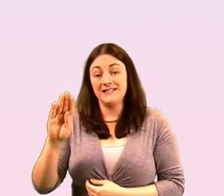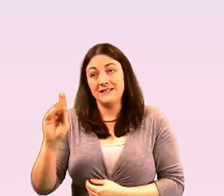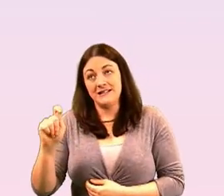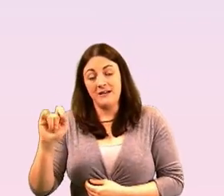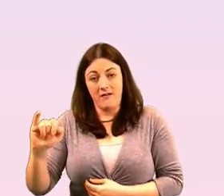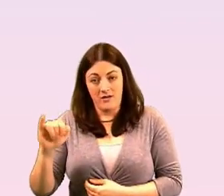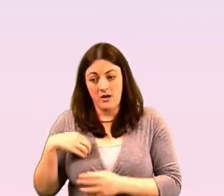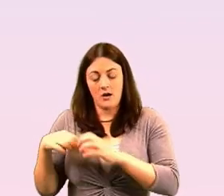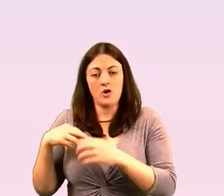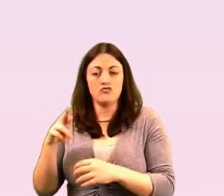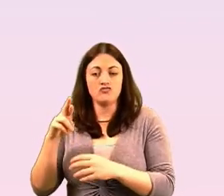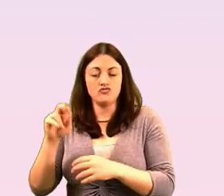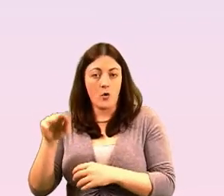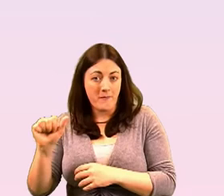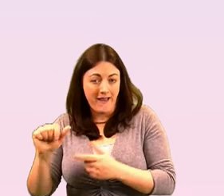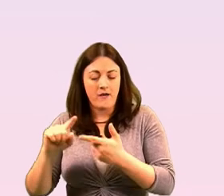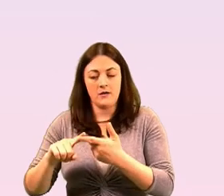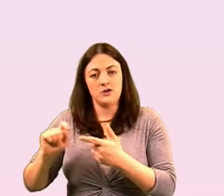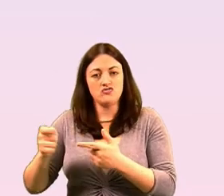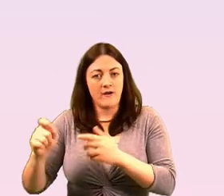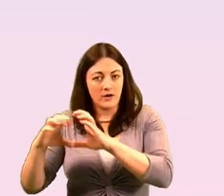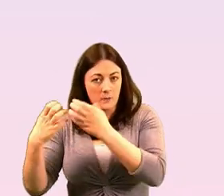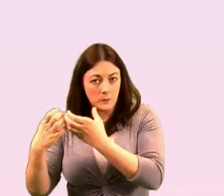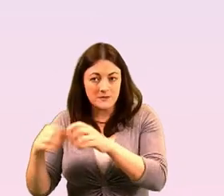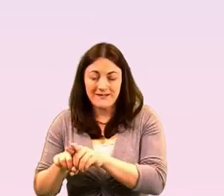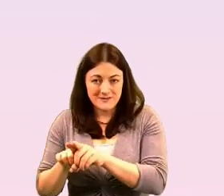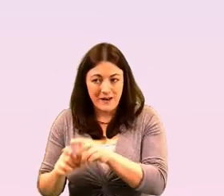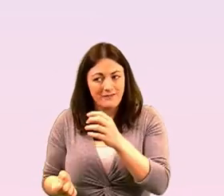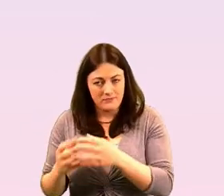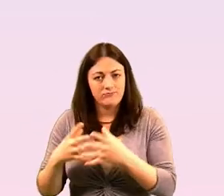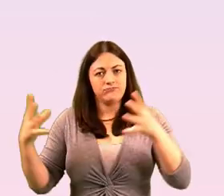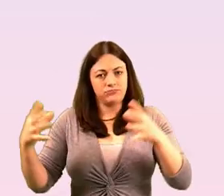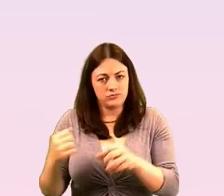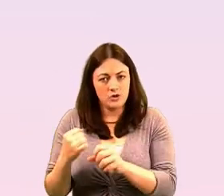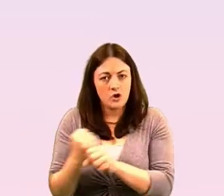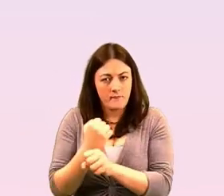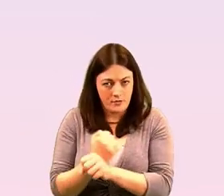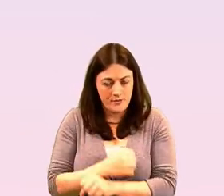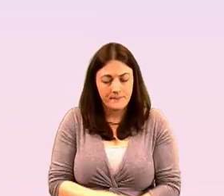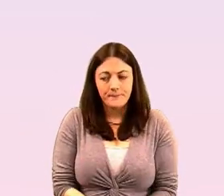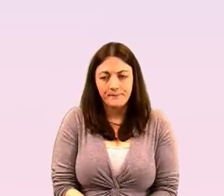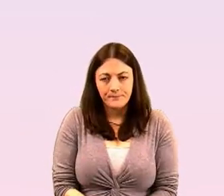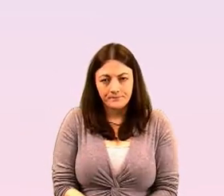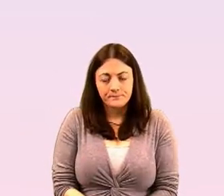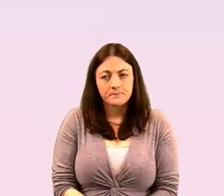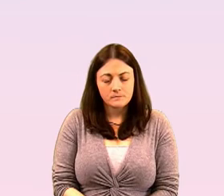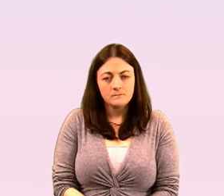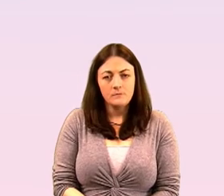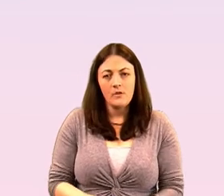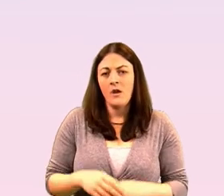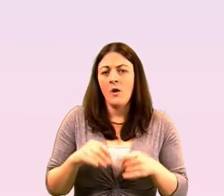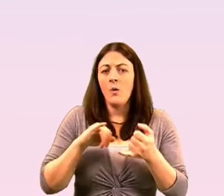huge concern and also a population that is very at risk is our older